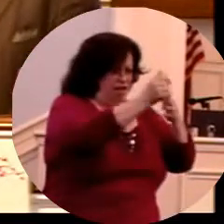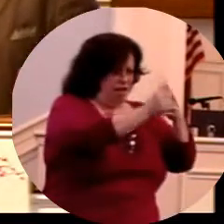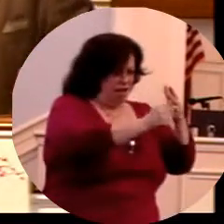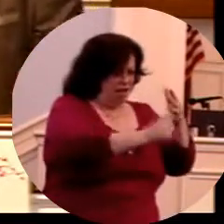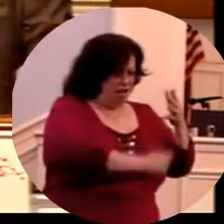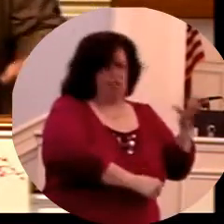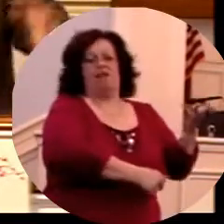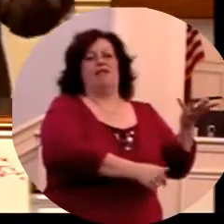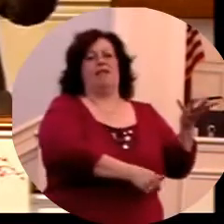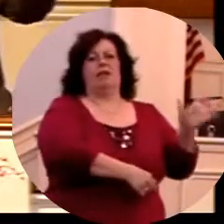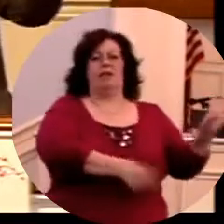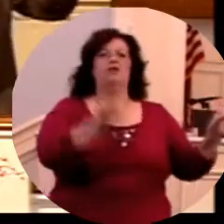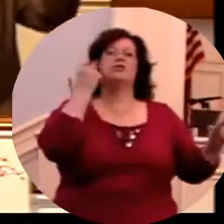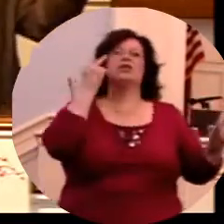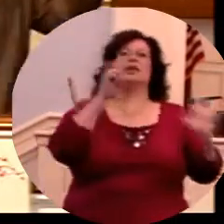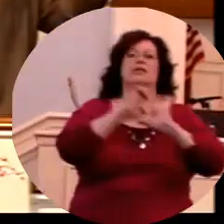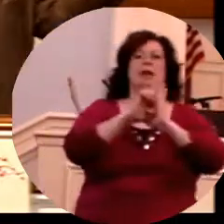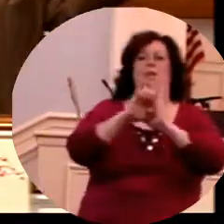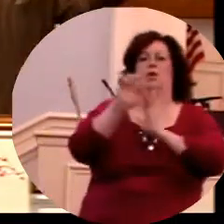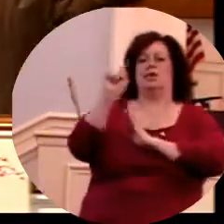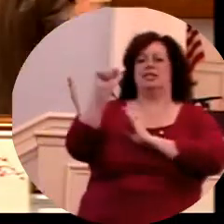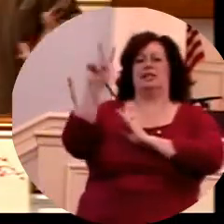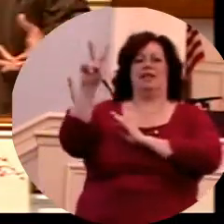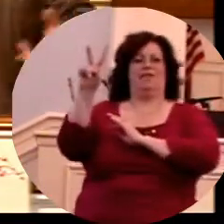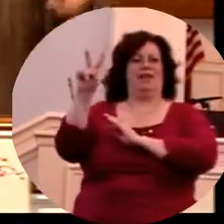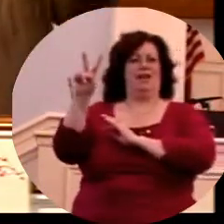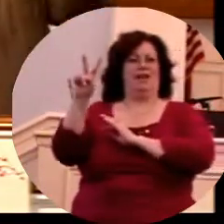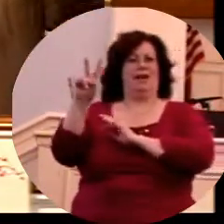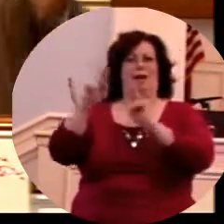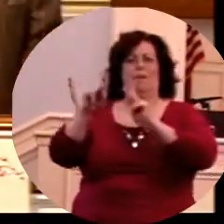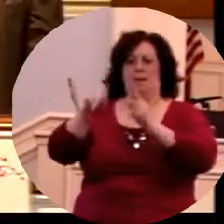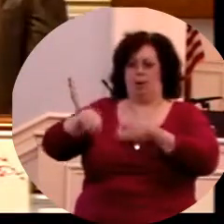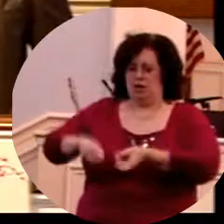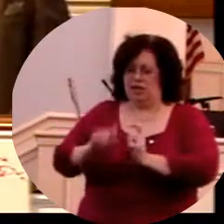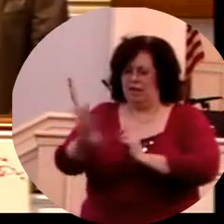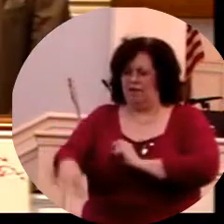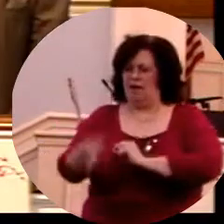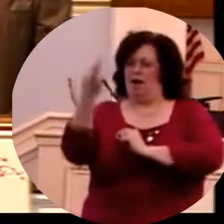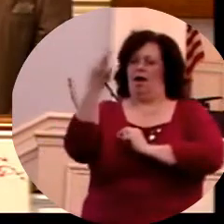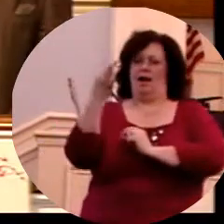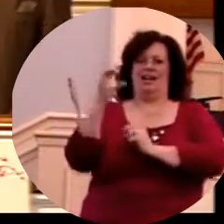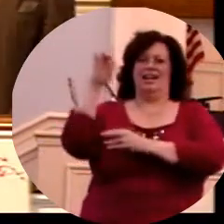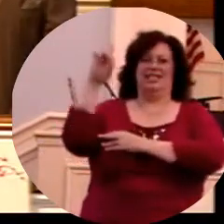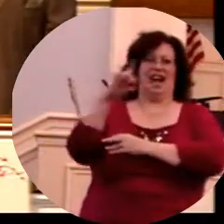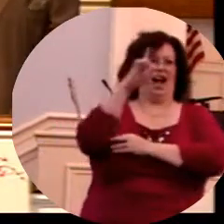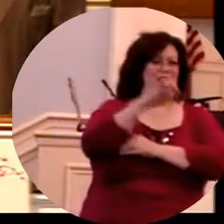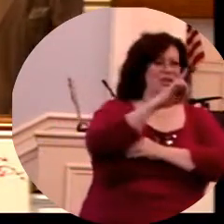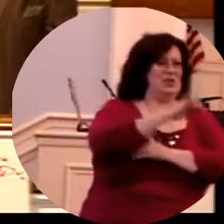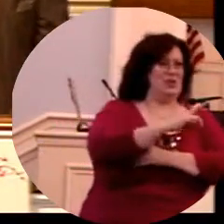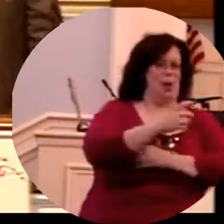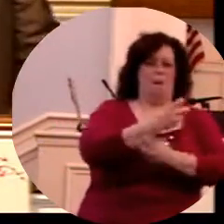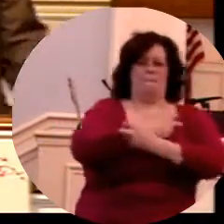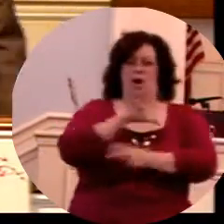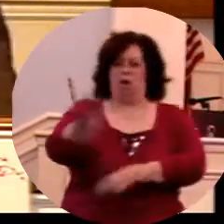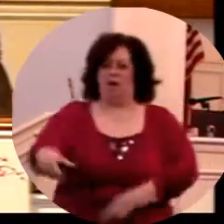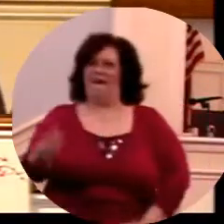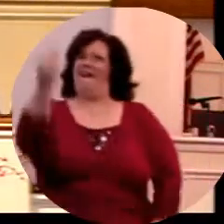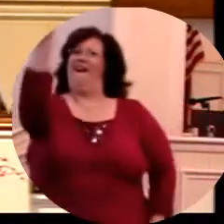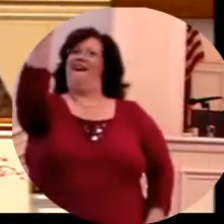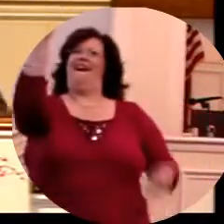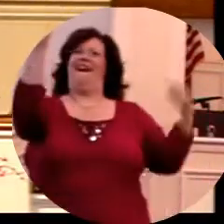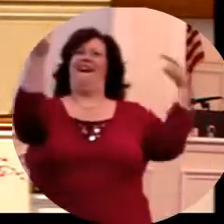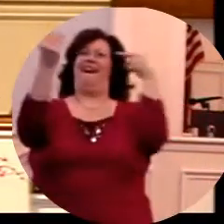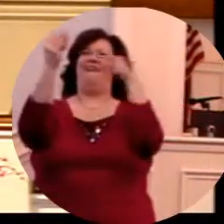But I see these big egghead people on TV, and they bring up a dinosaur bone, and they say, this dinosaur bone is 400